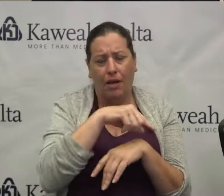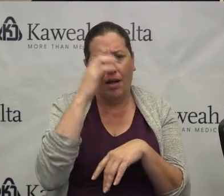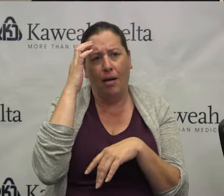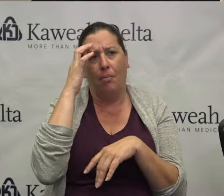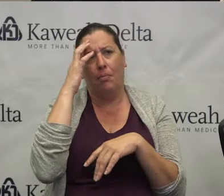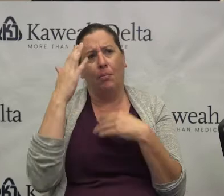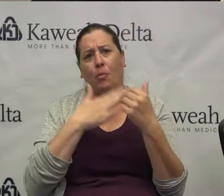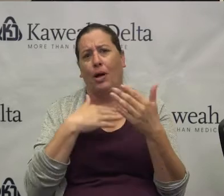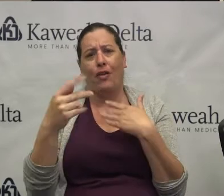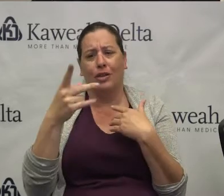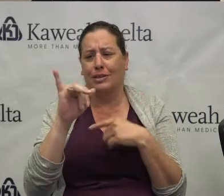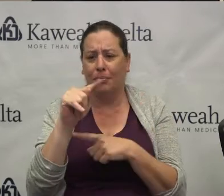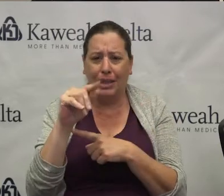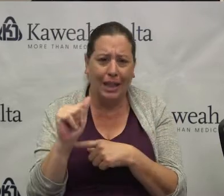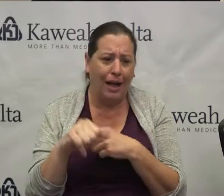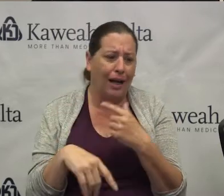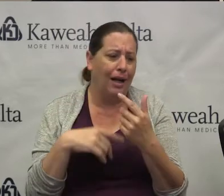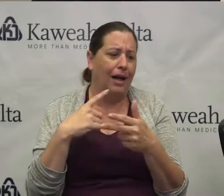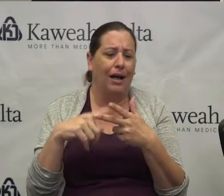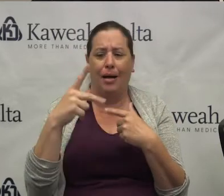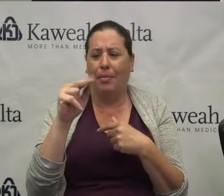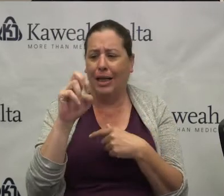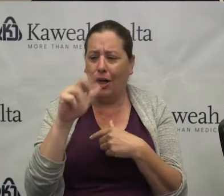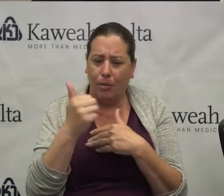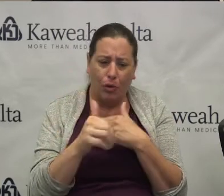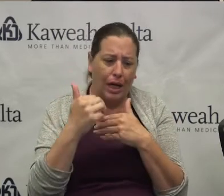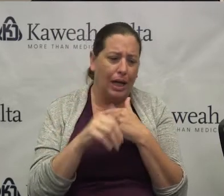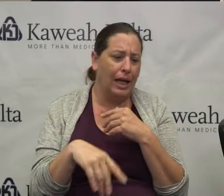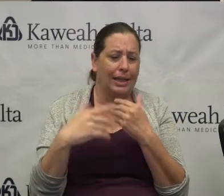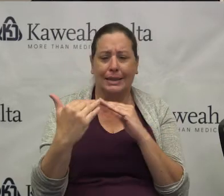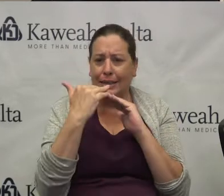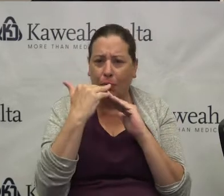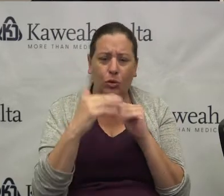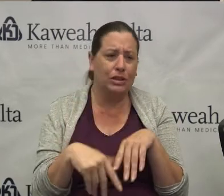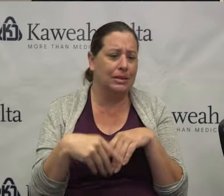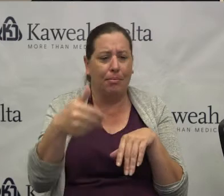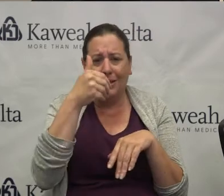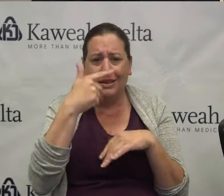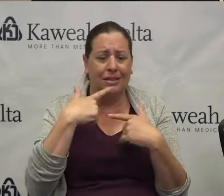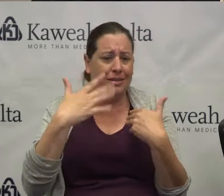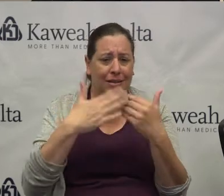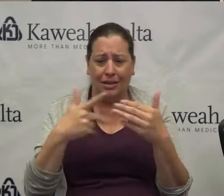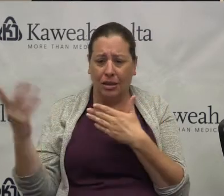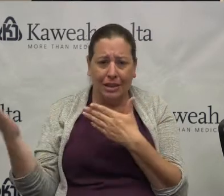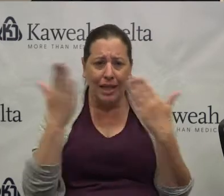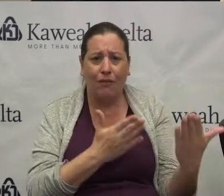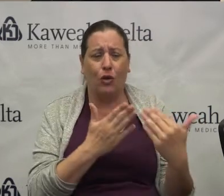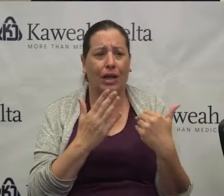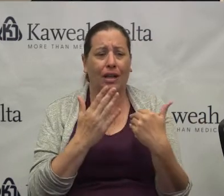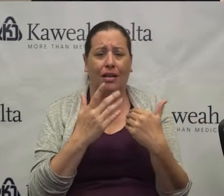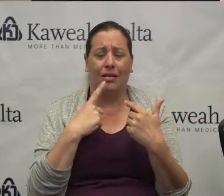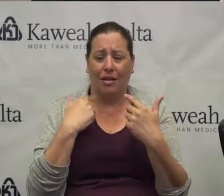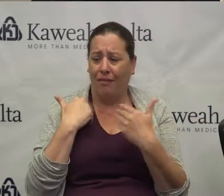kebab or Panera Bread or Jimmy John's or just, you know, delivering lunch to them, dropping out. There have been companies